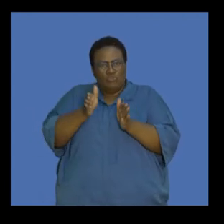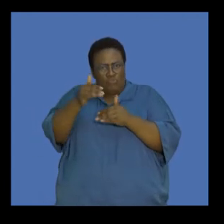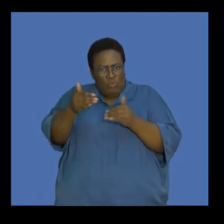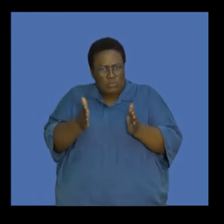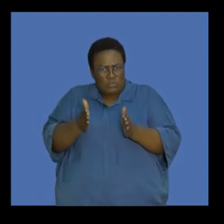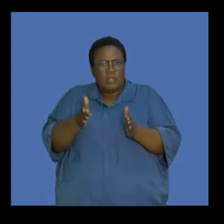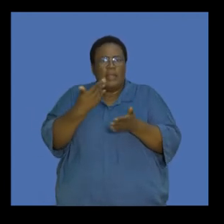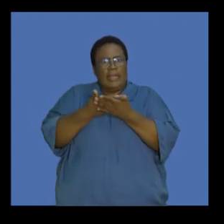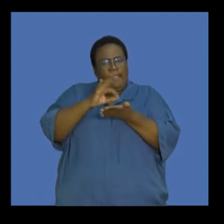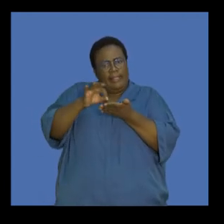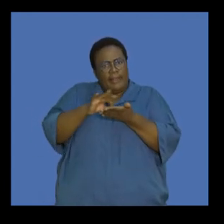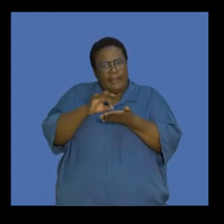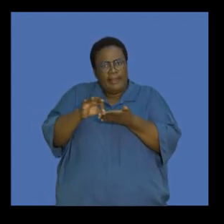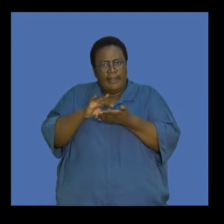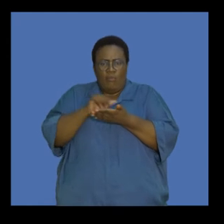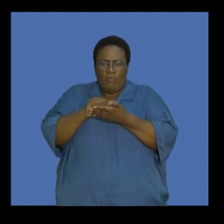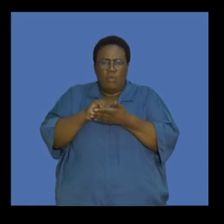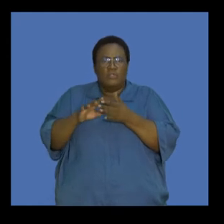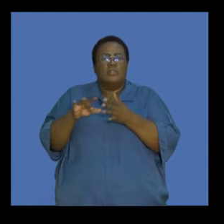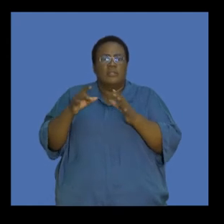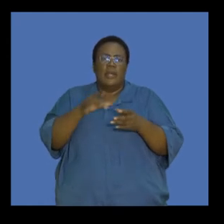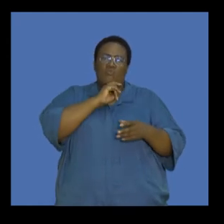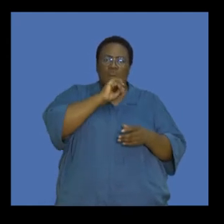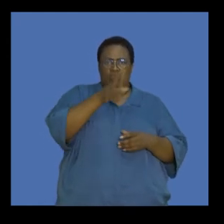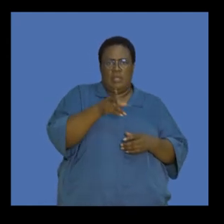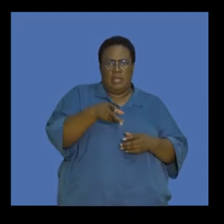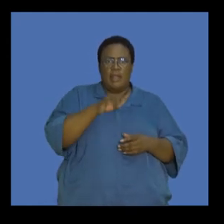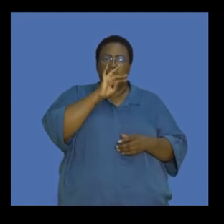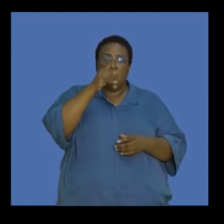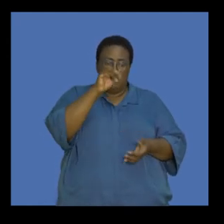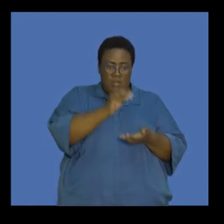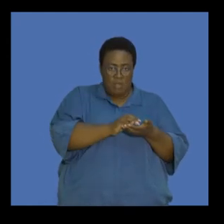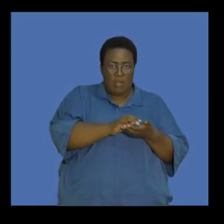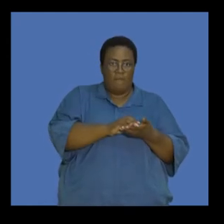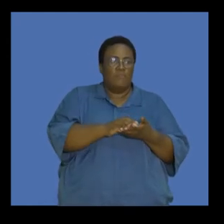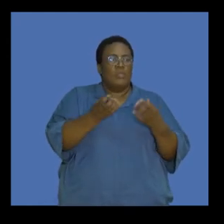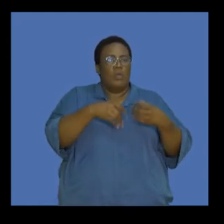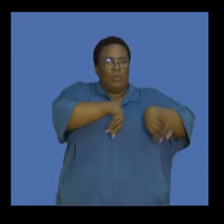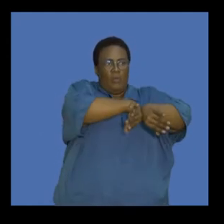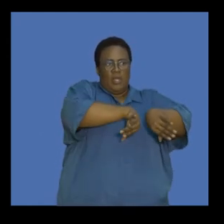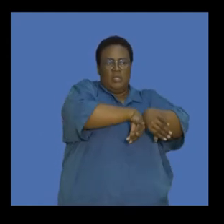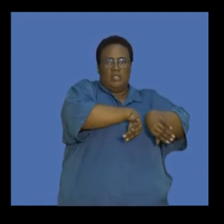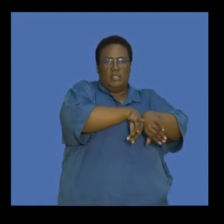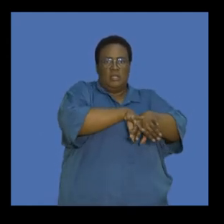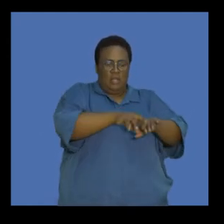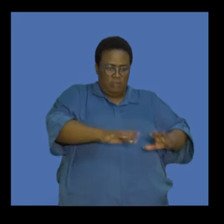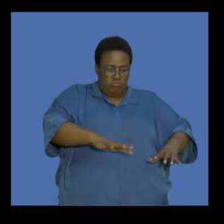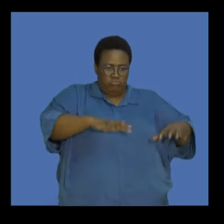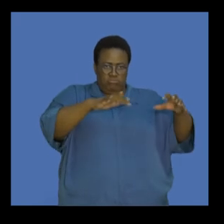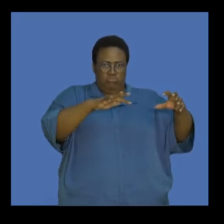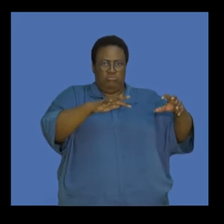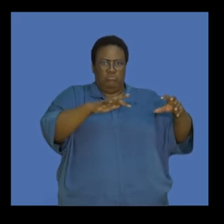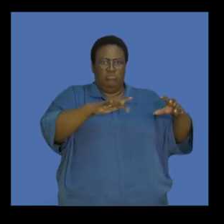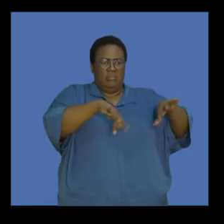up and wash and so by that you're reducing the waste that's being produced that fills up our landfills, again contributing